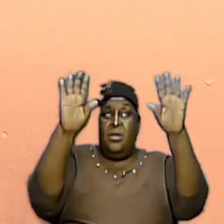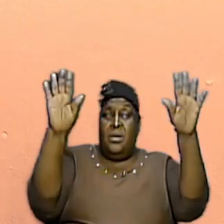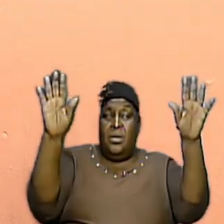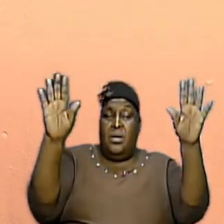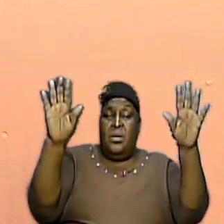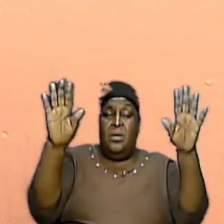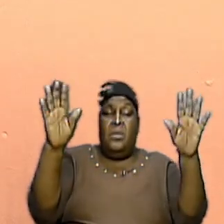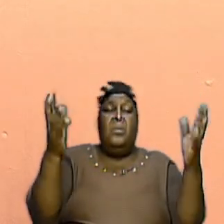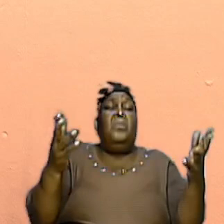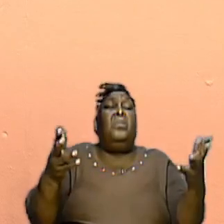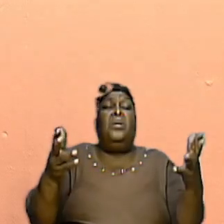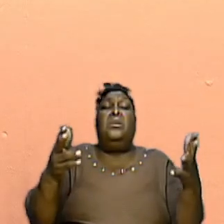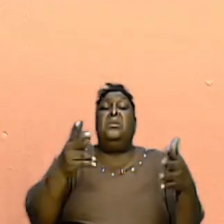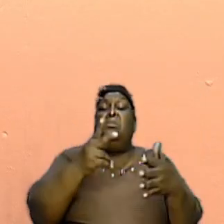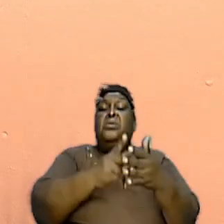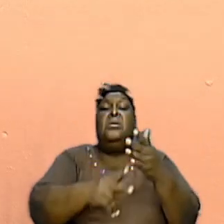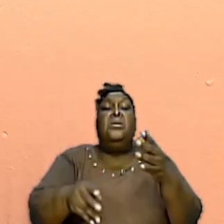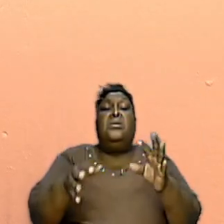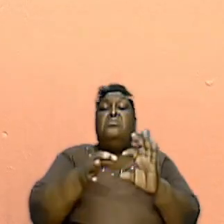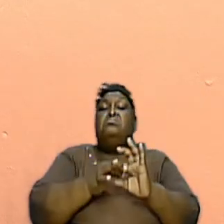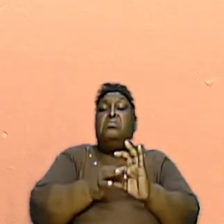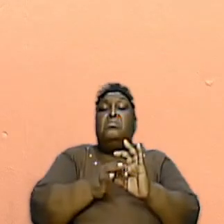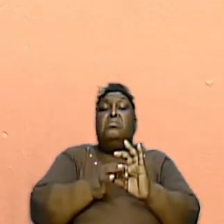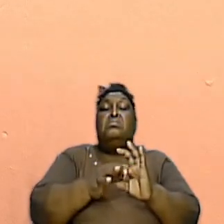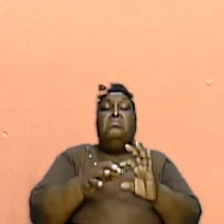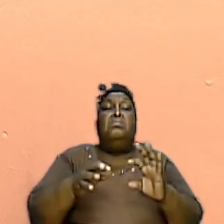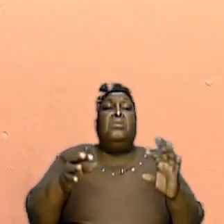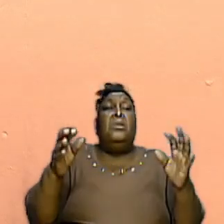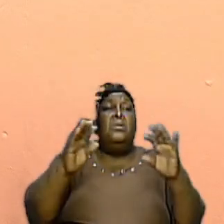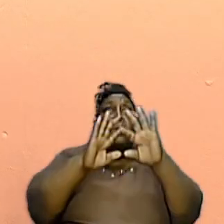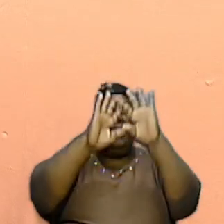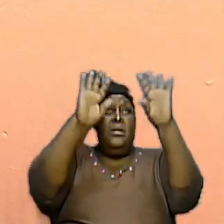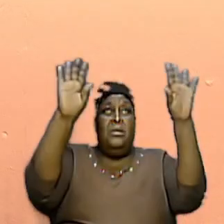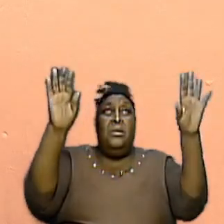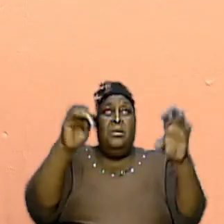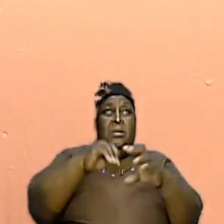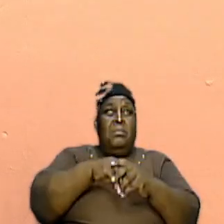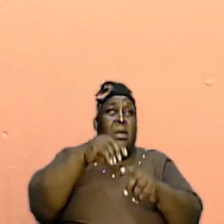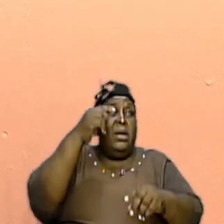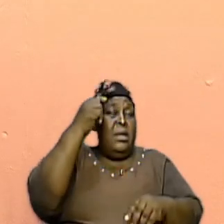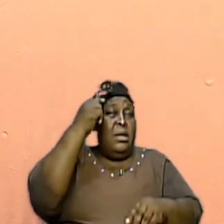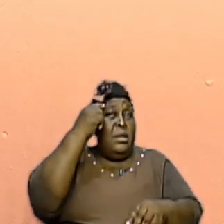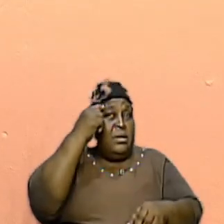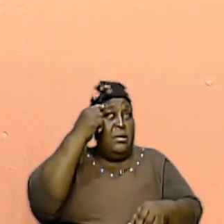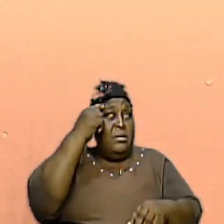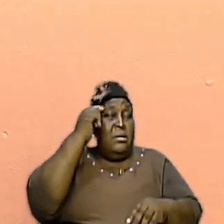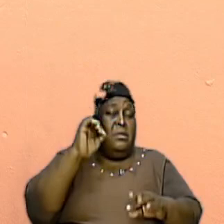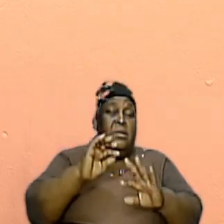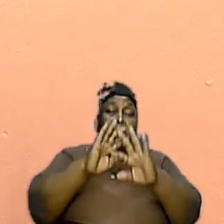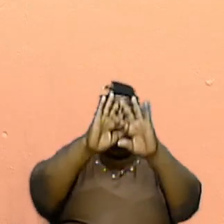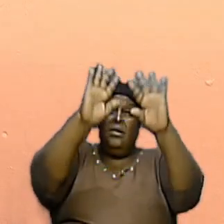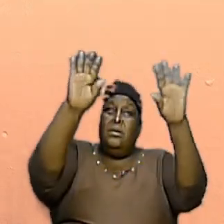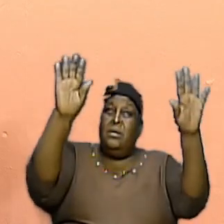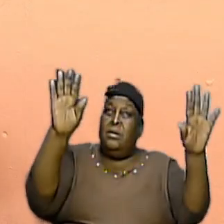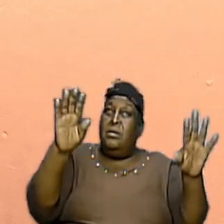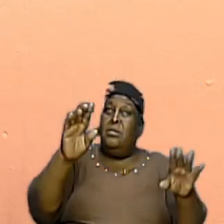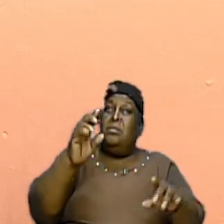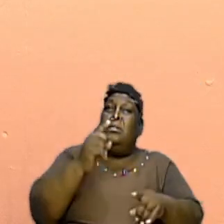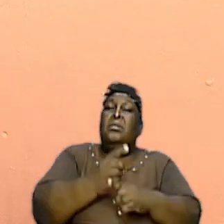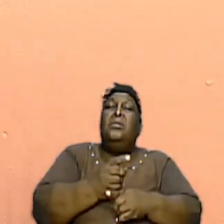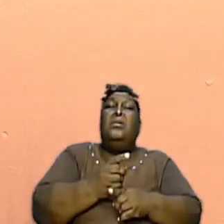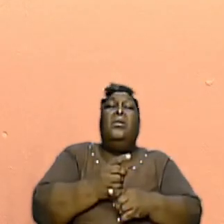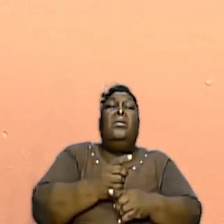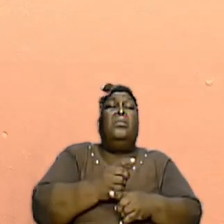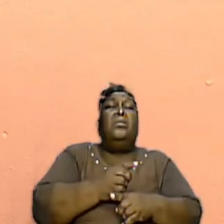part of so that we can be clear in our minds, we can be clear right across the